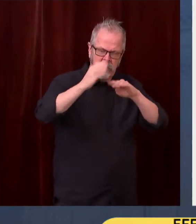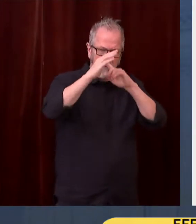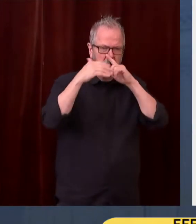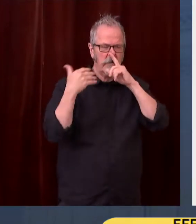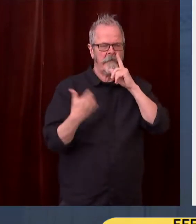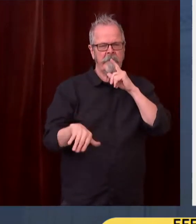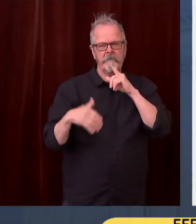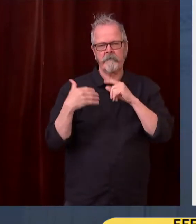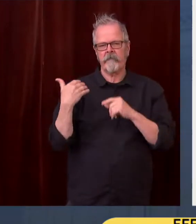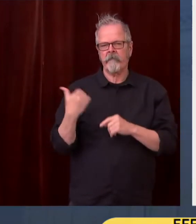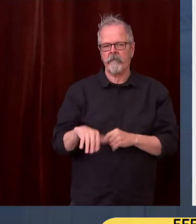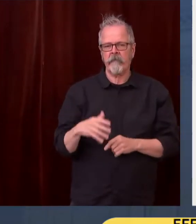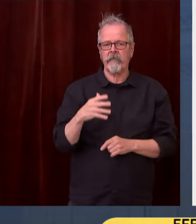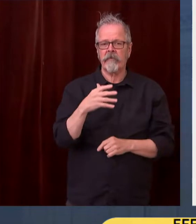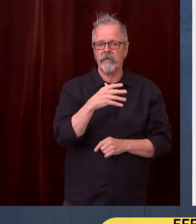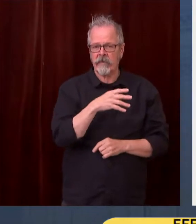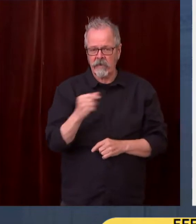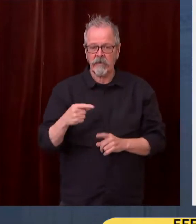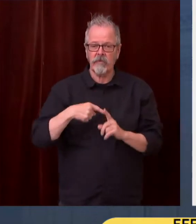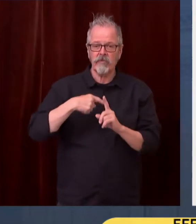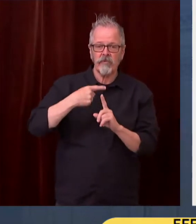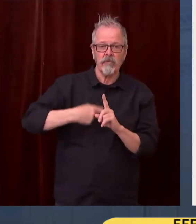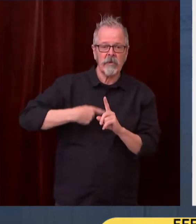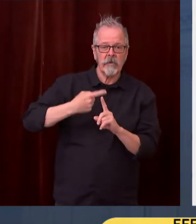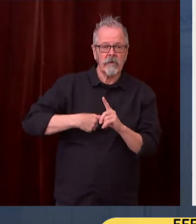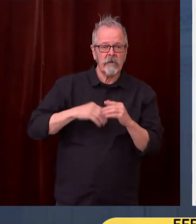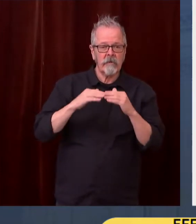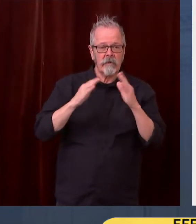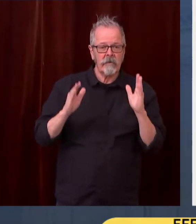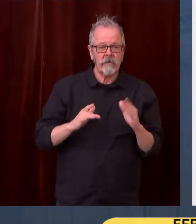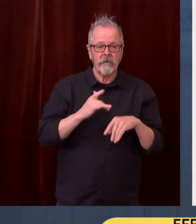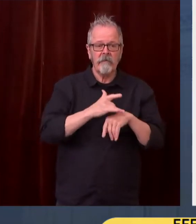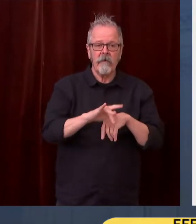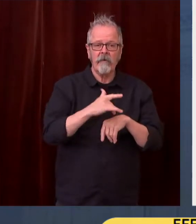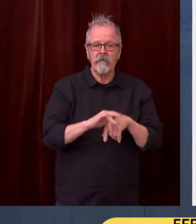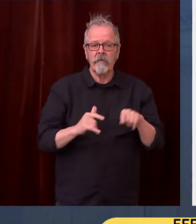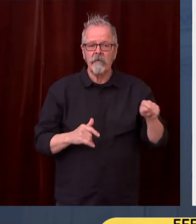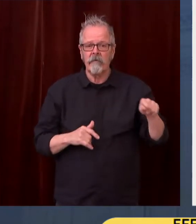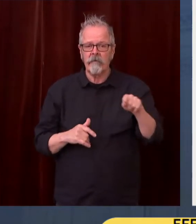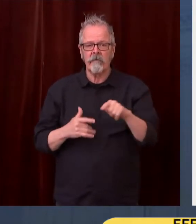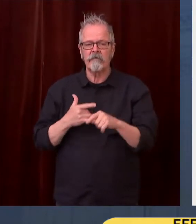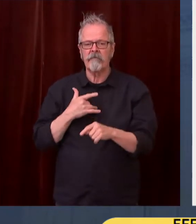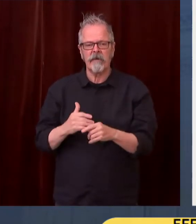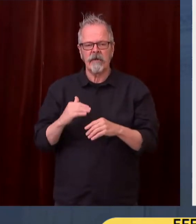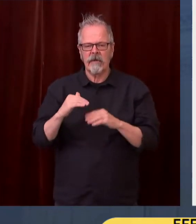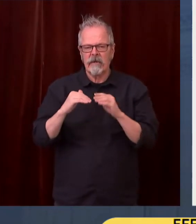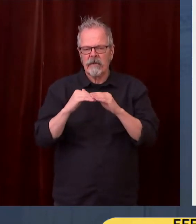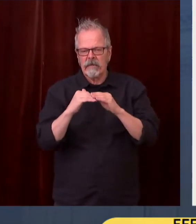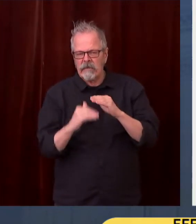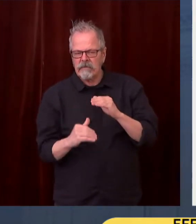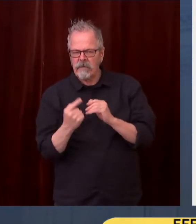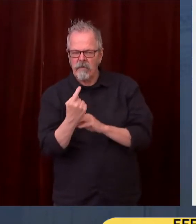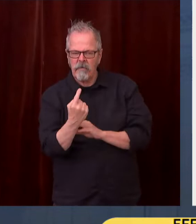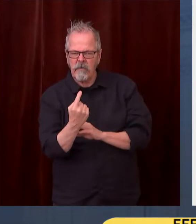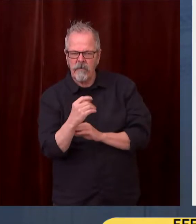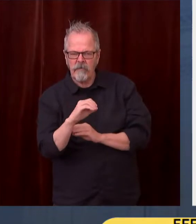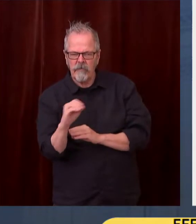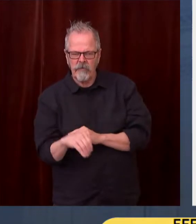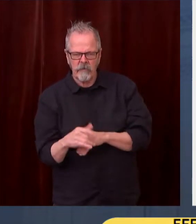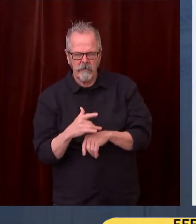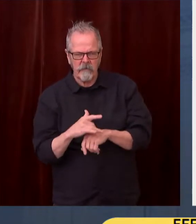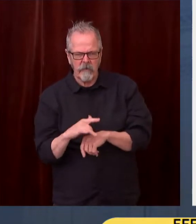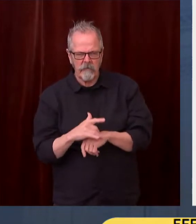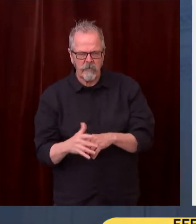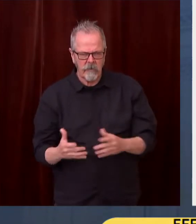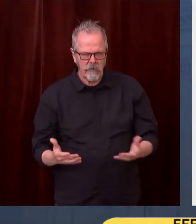Typically, we are below 1% of vacancy units available for rent. In this highly competitive market,